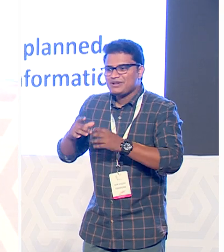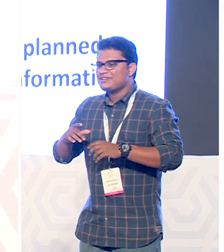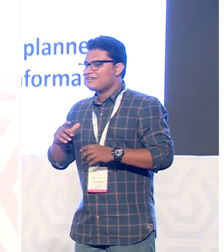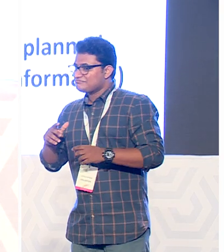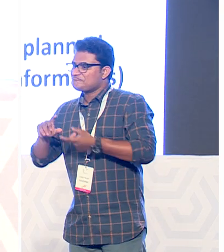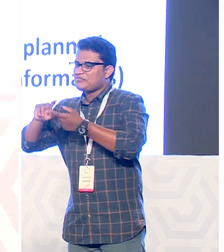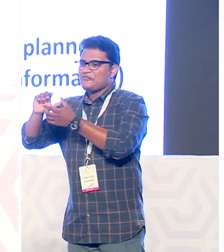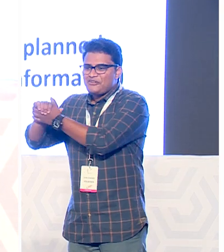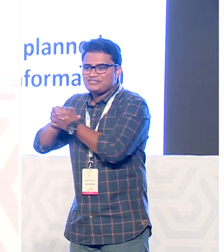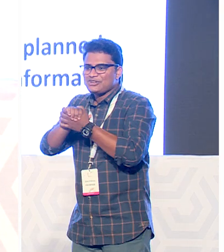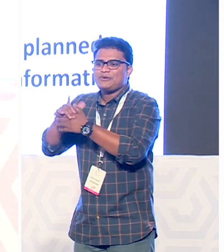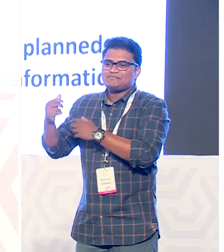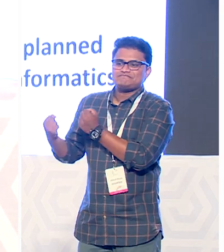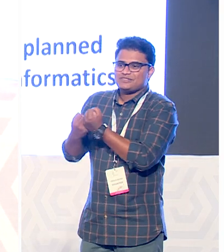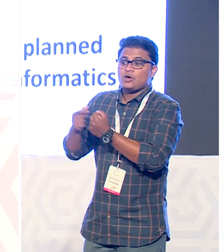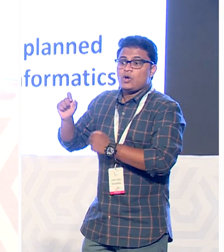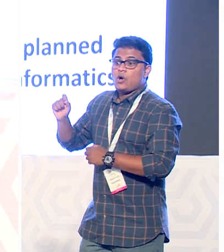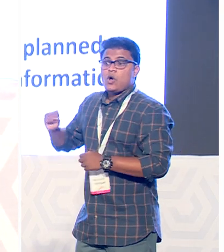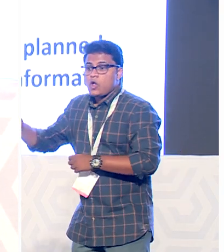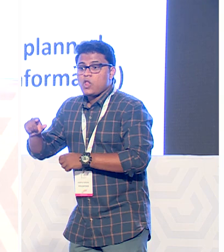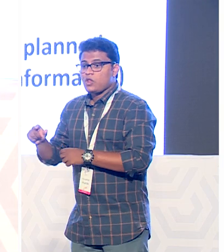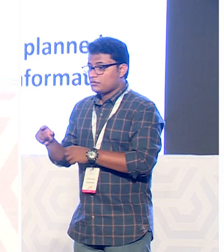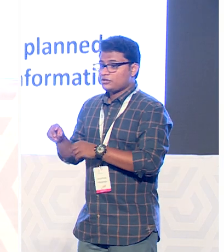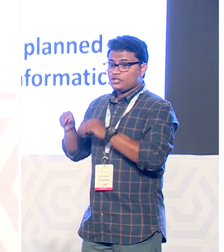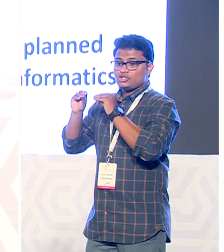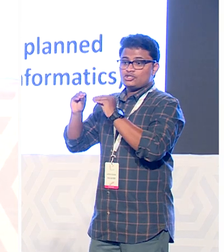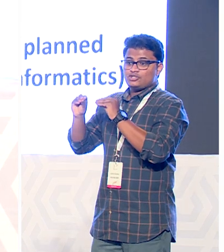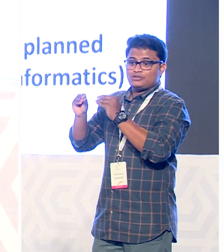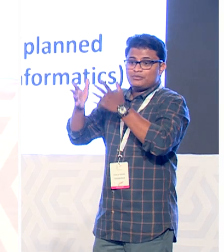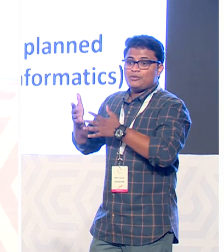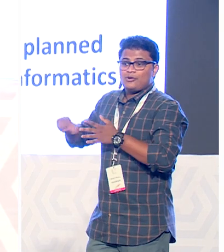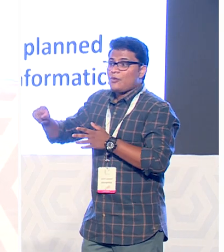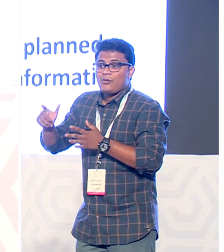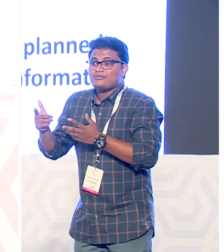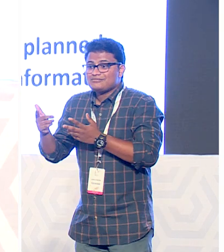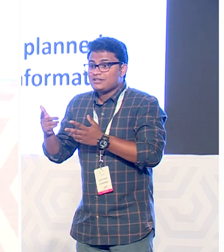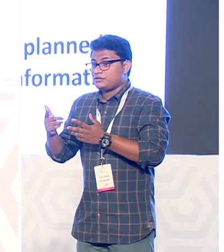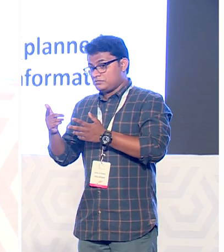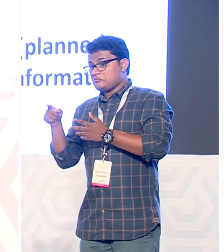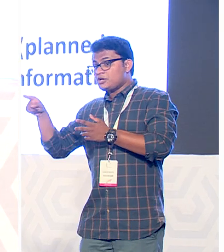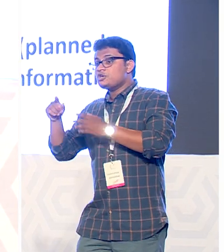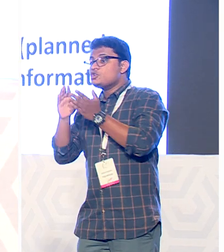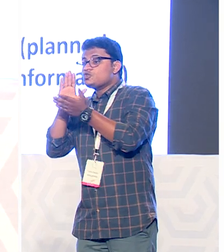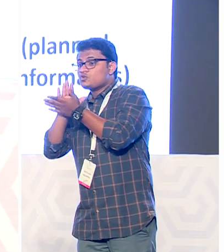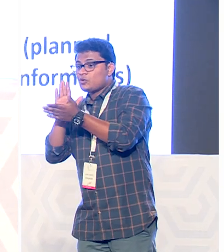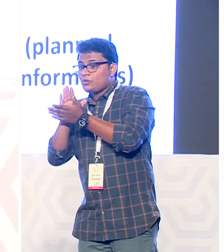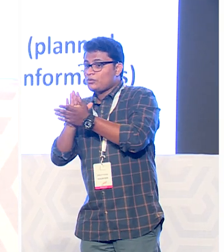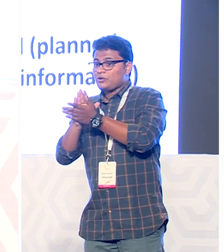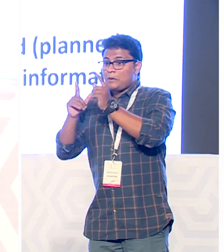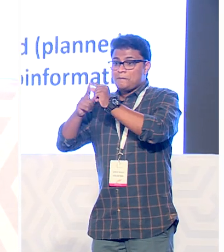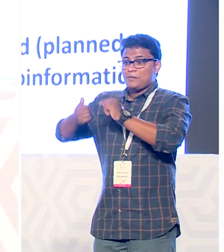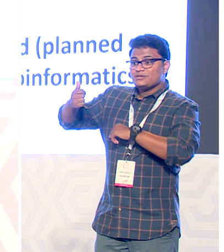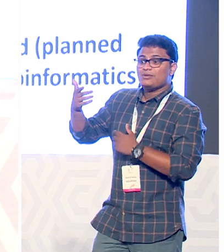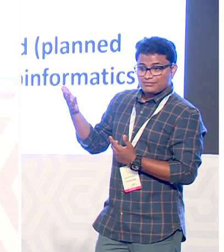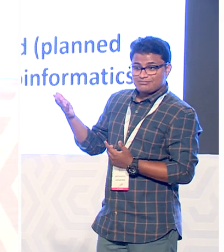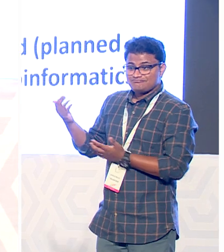and all the teachers at my school especially my school principal they they pushed me